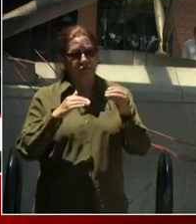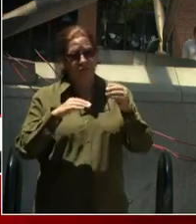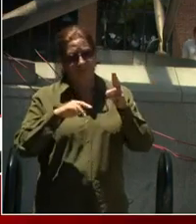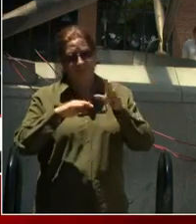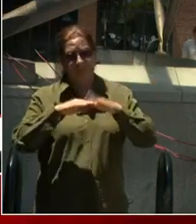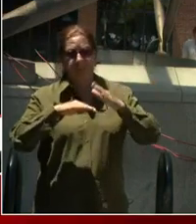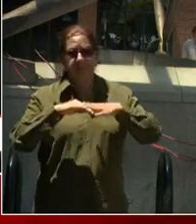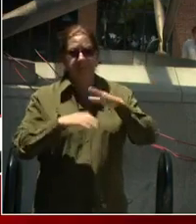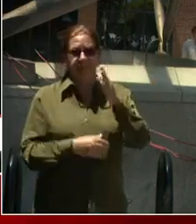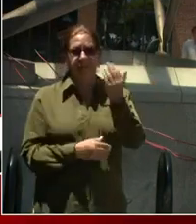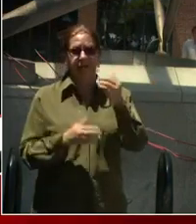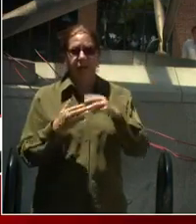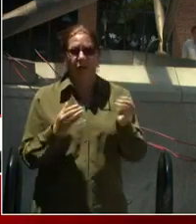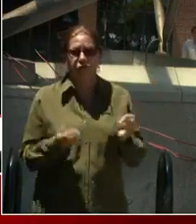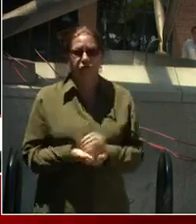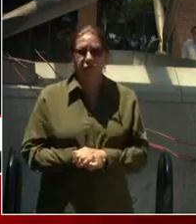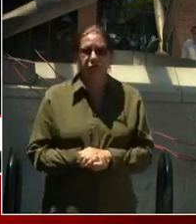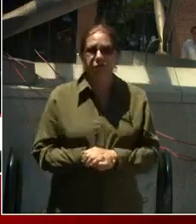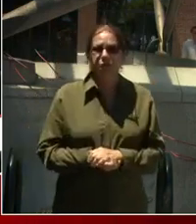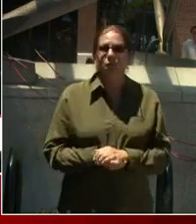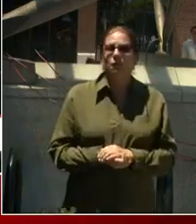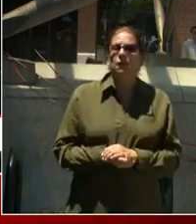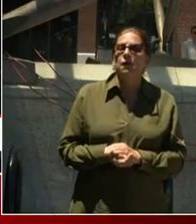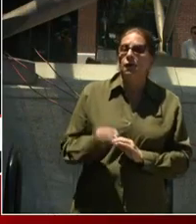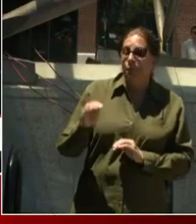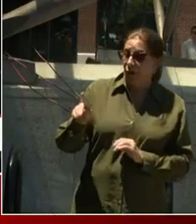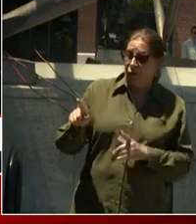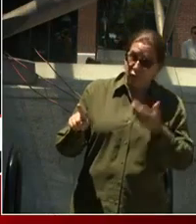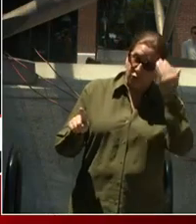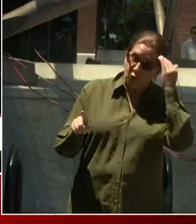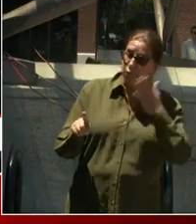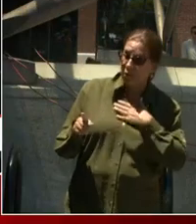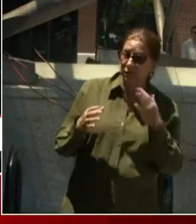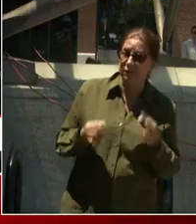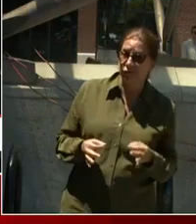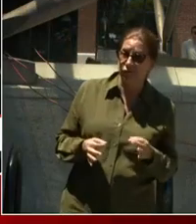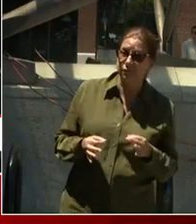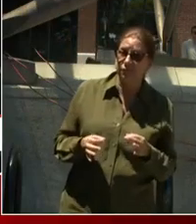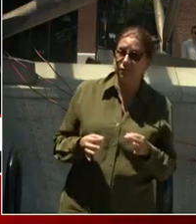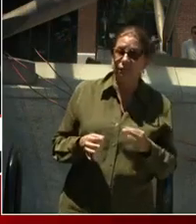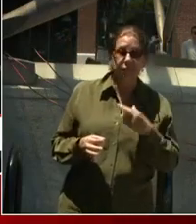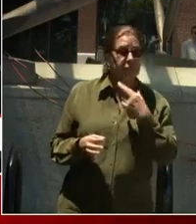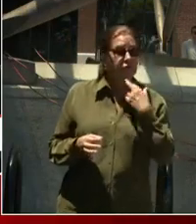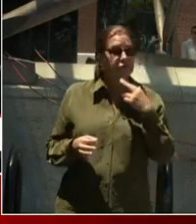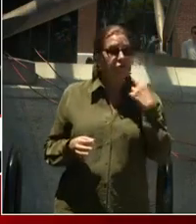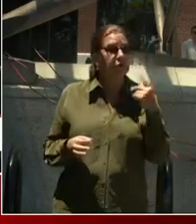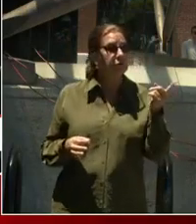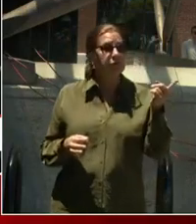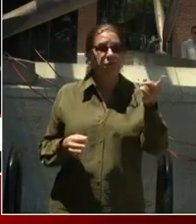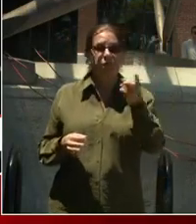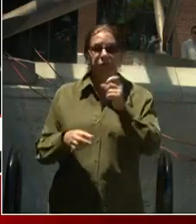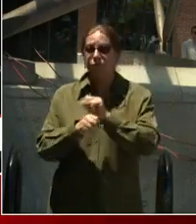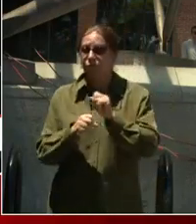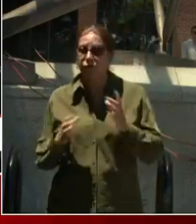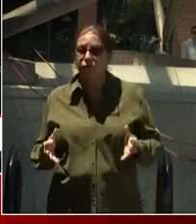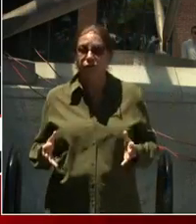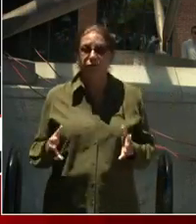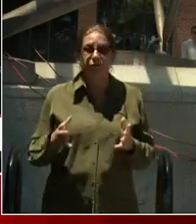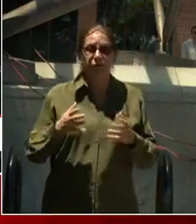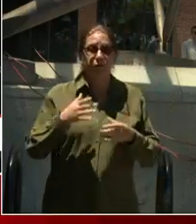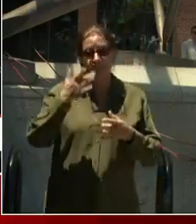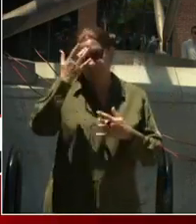I think you know my position. And I think that restaurateurs and workers in a pandemic